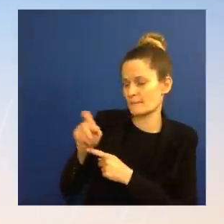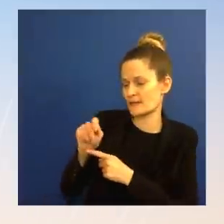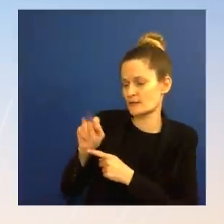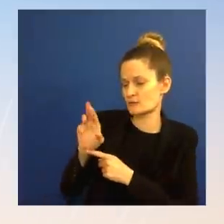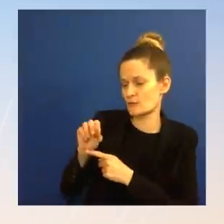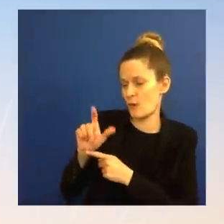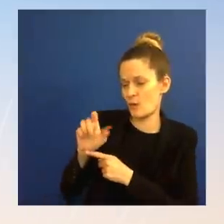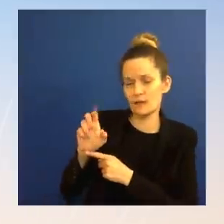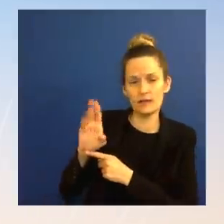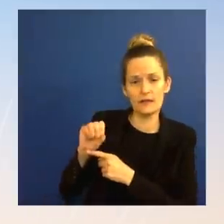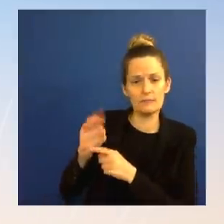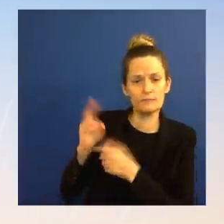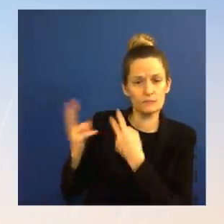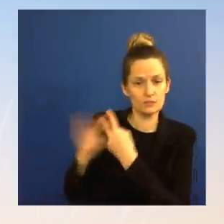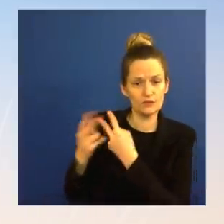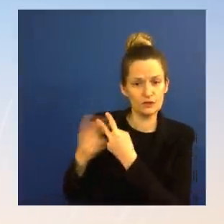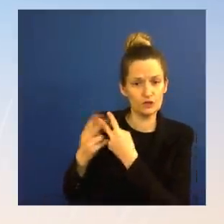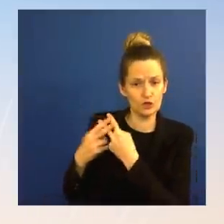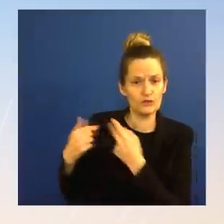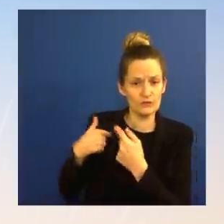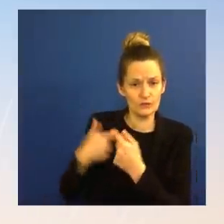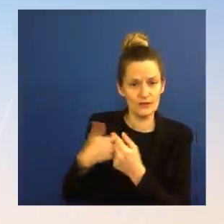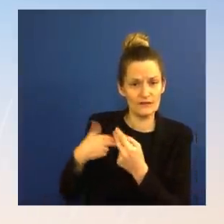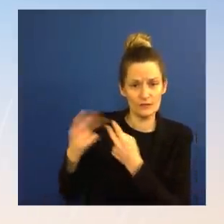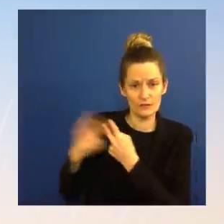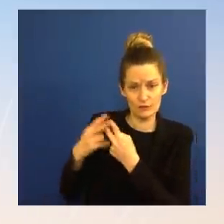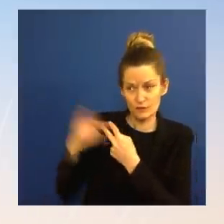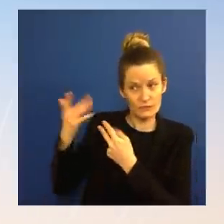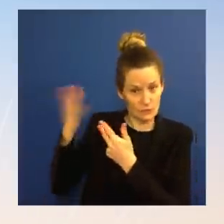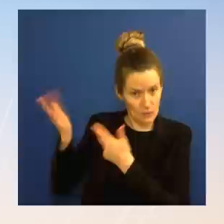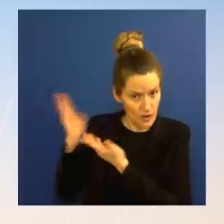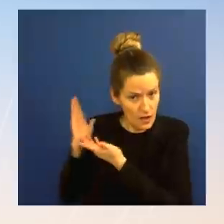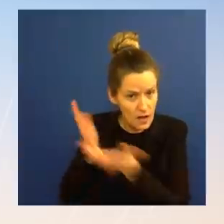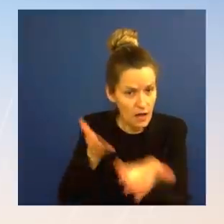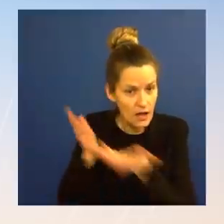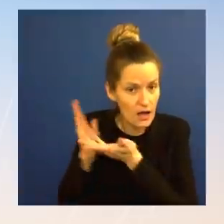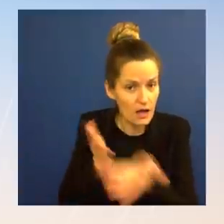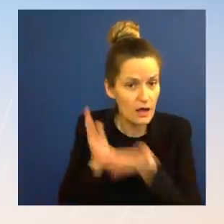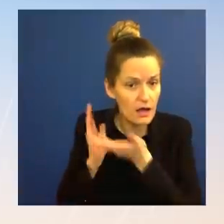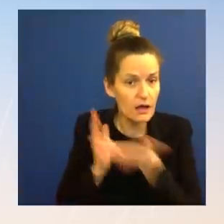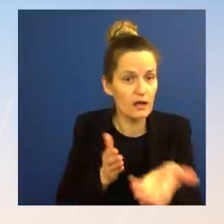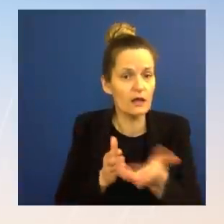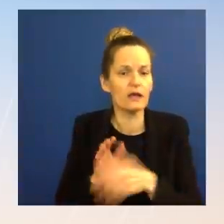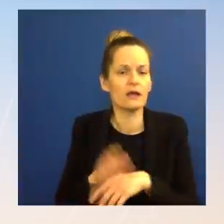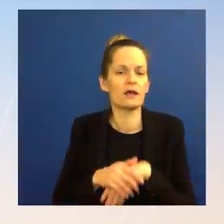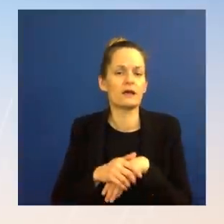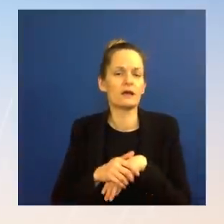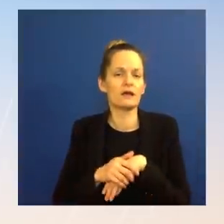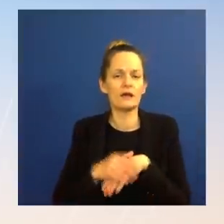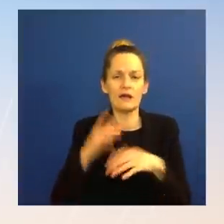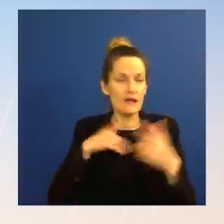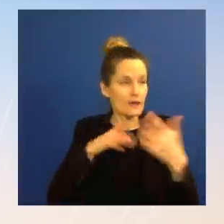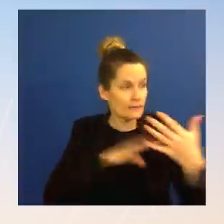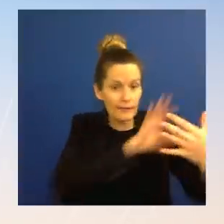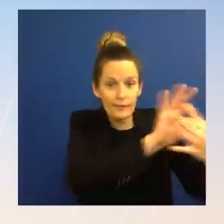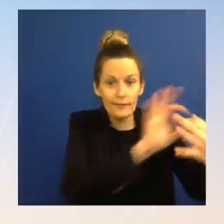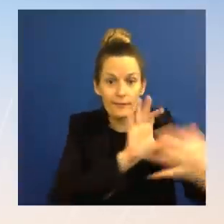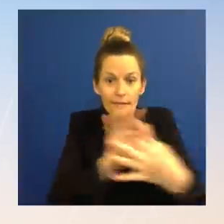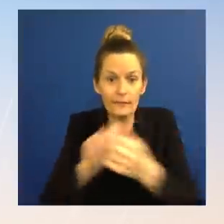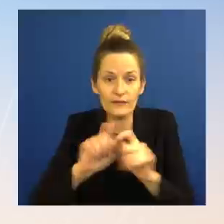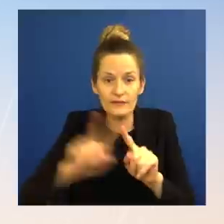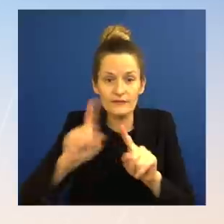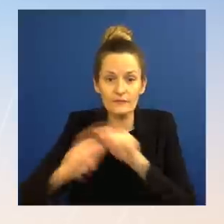with global oil suppliers around the world, something that his national security team and he is engaged in in a nearly daily